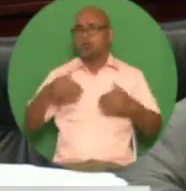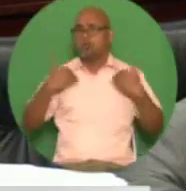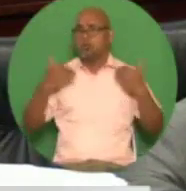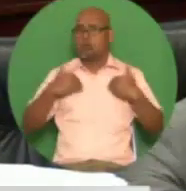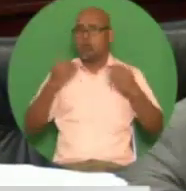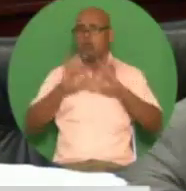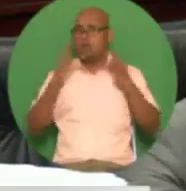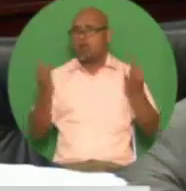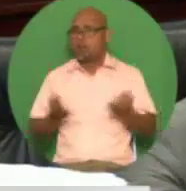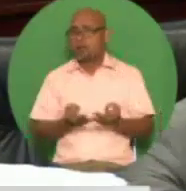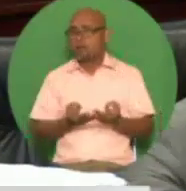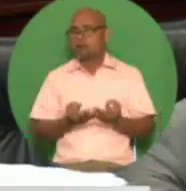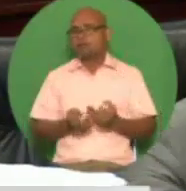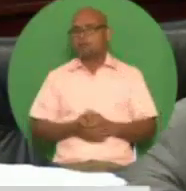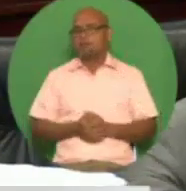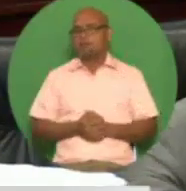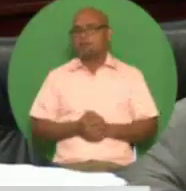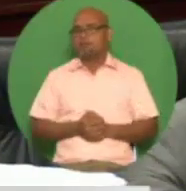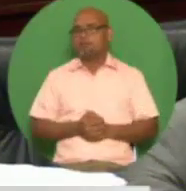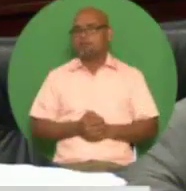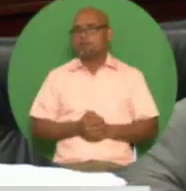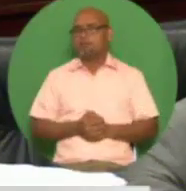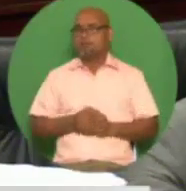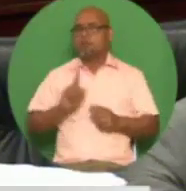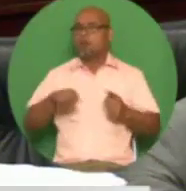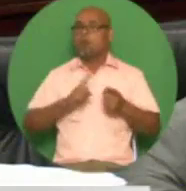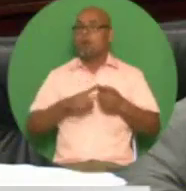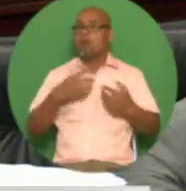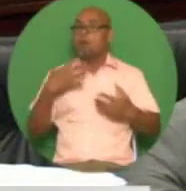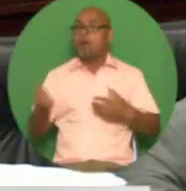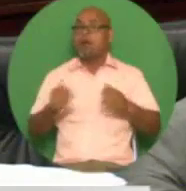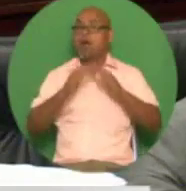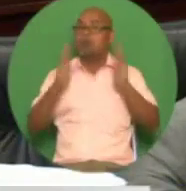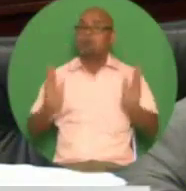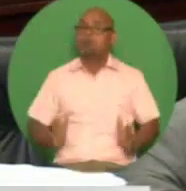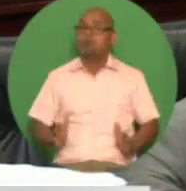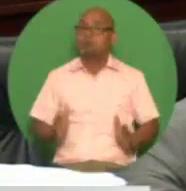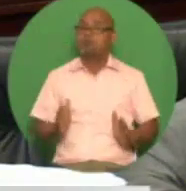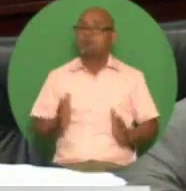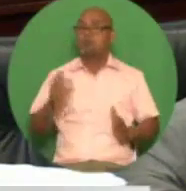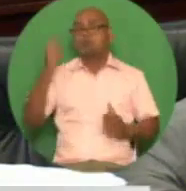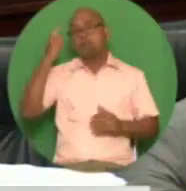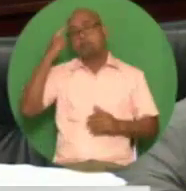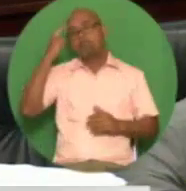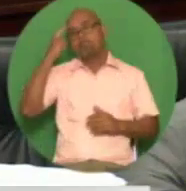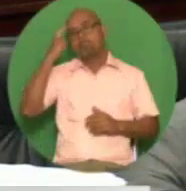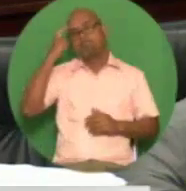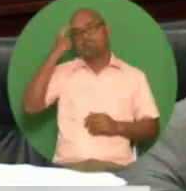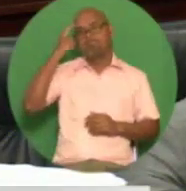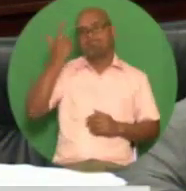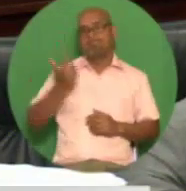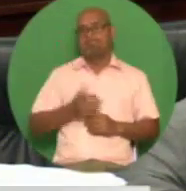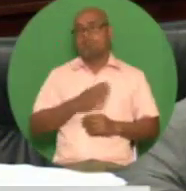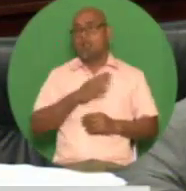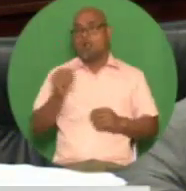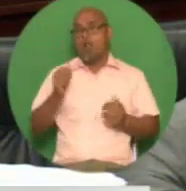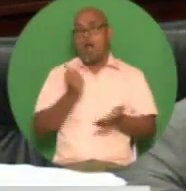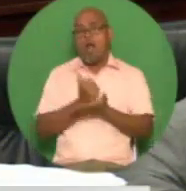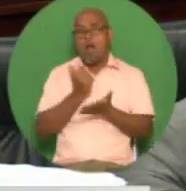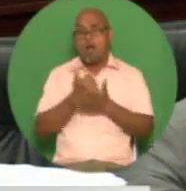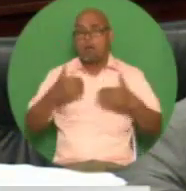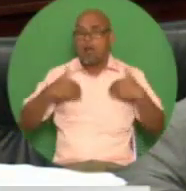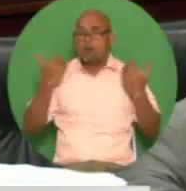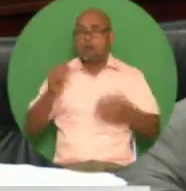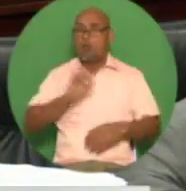in order to provide for adequate and affordable housing for our population and to help young families to own their